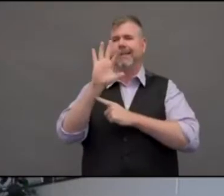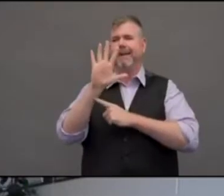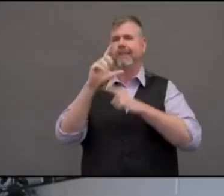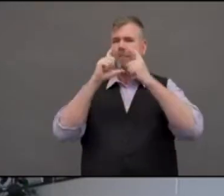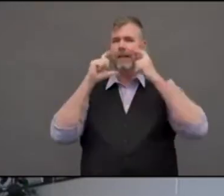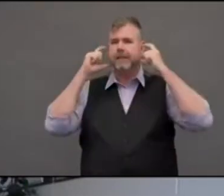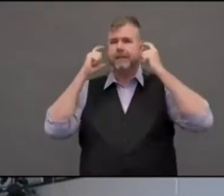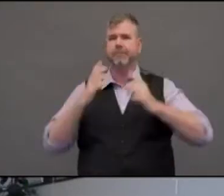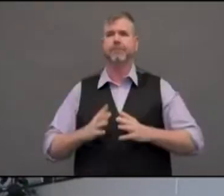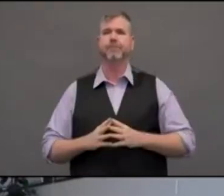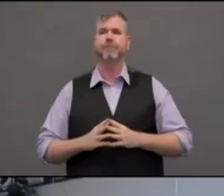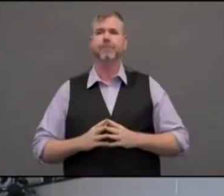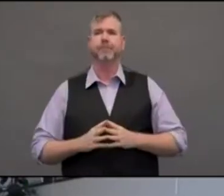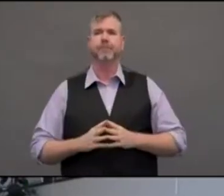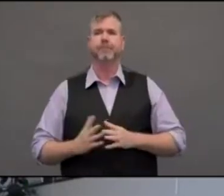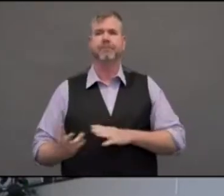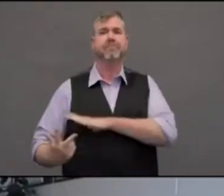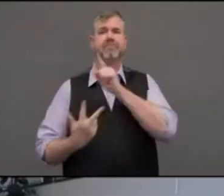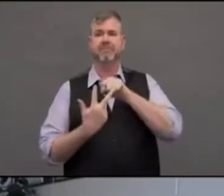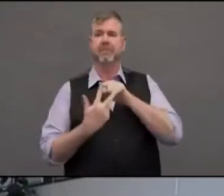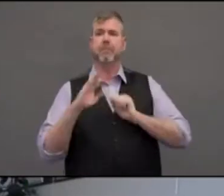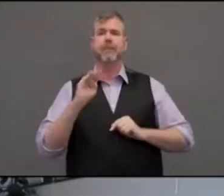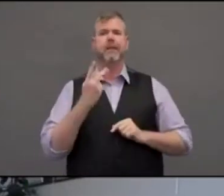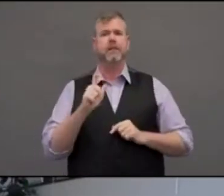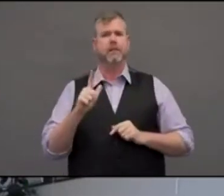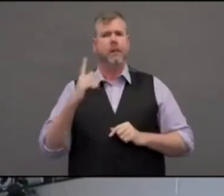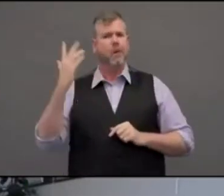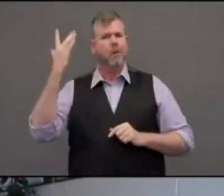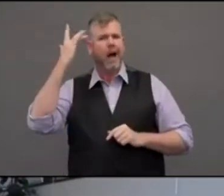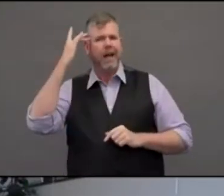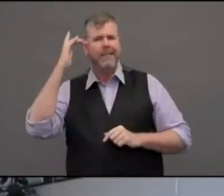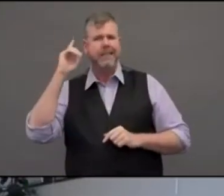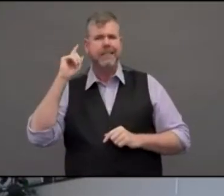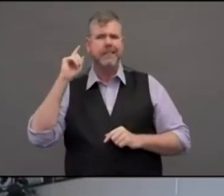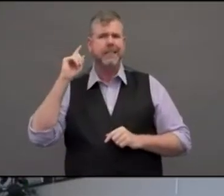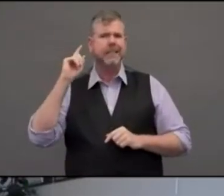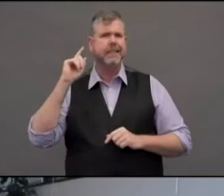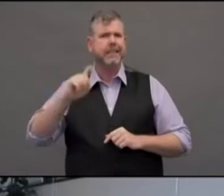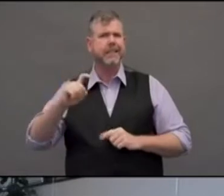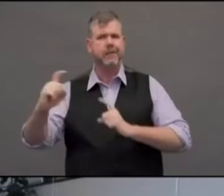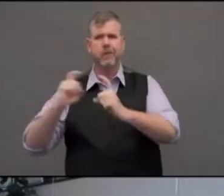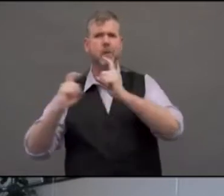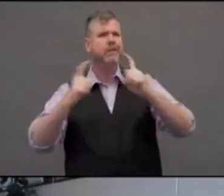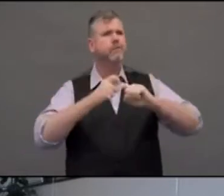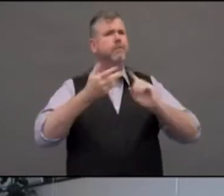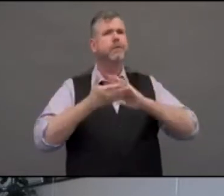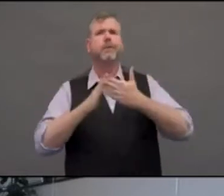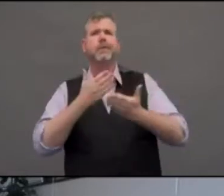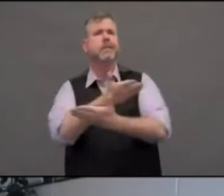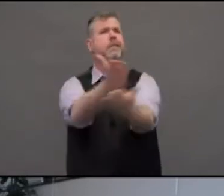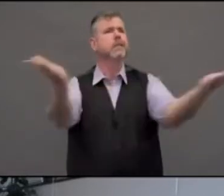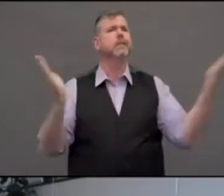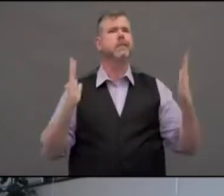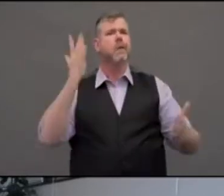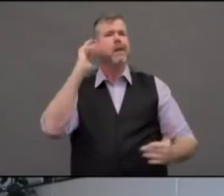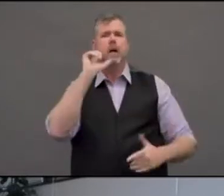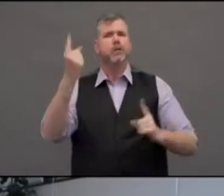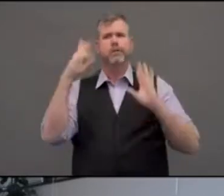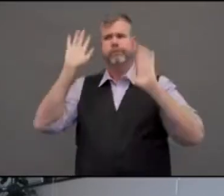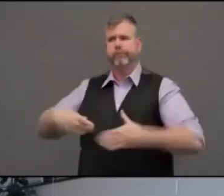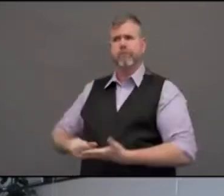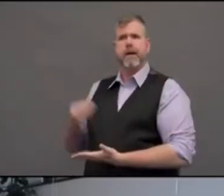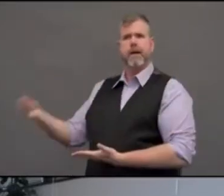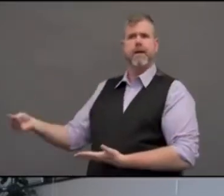have asked, why are we having to get this donated from the community? Why can't we just go out and buy this stuff? What's the reason for asking for donations?